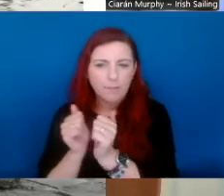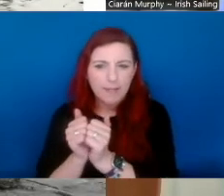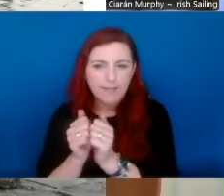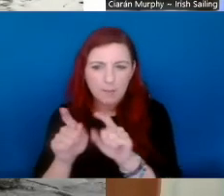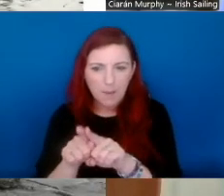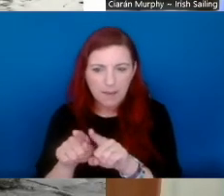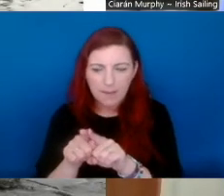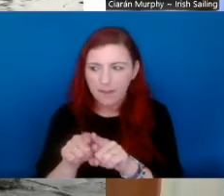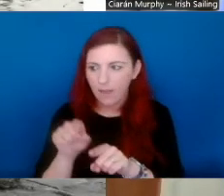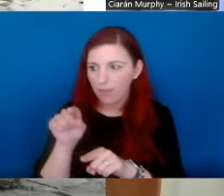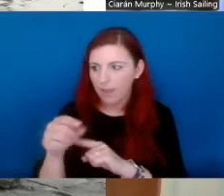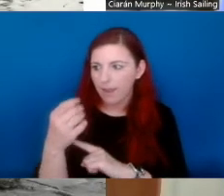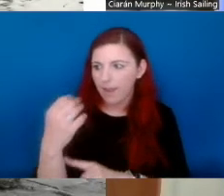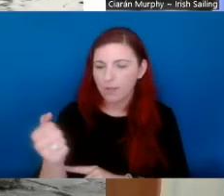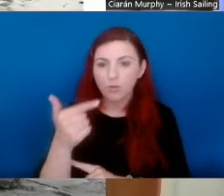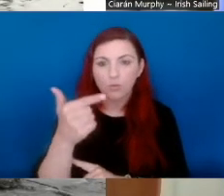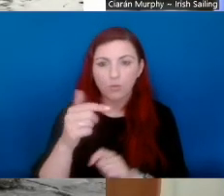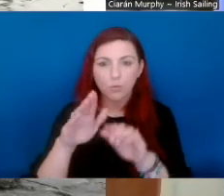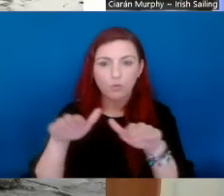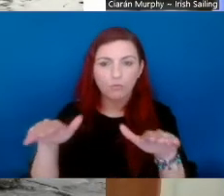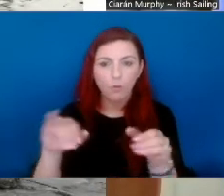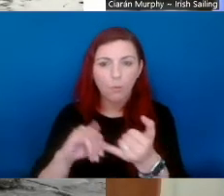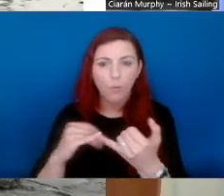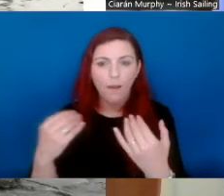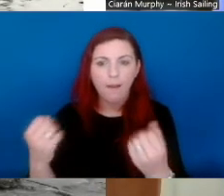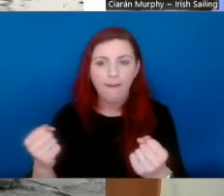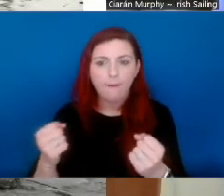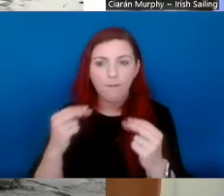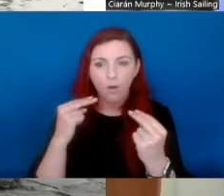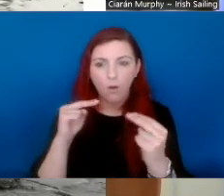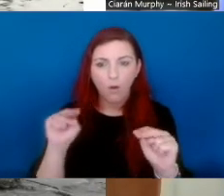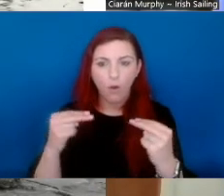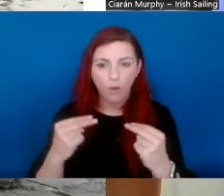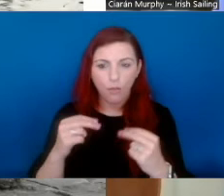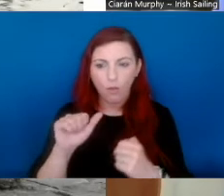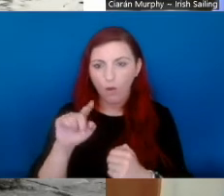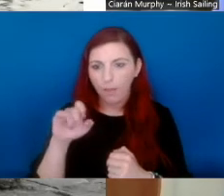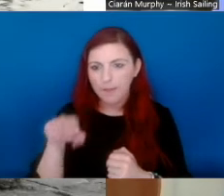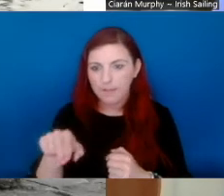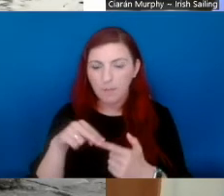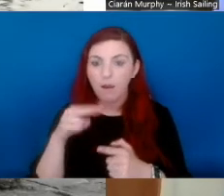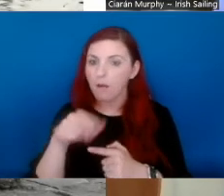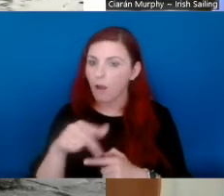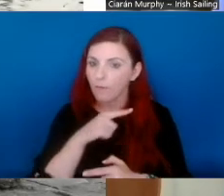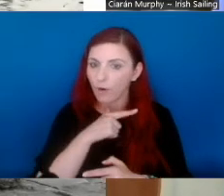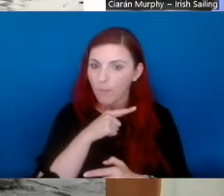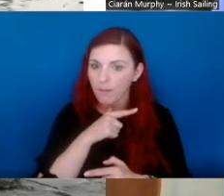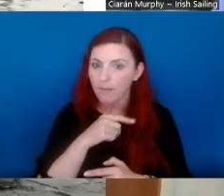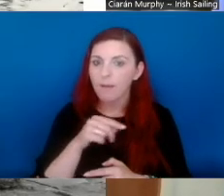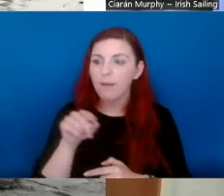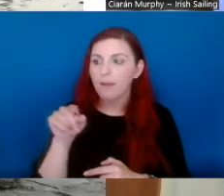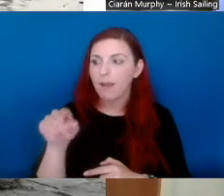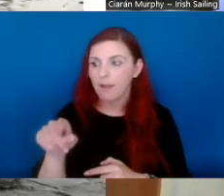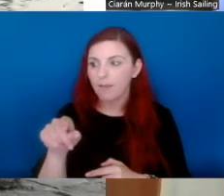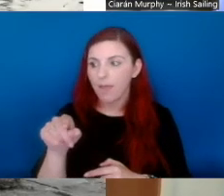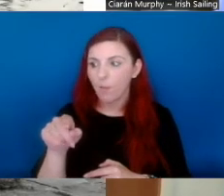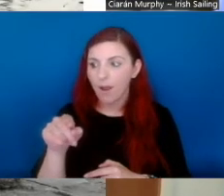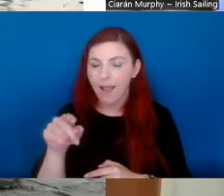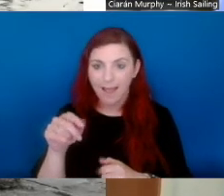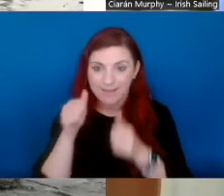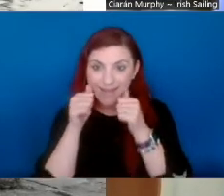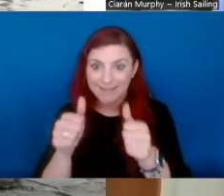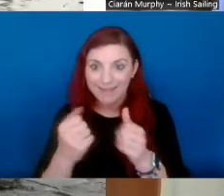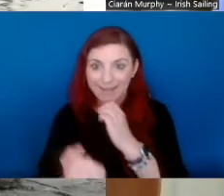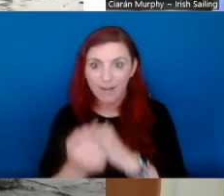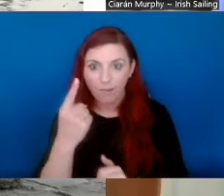they had two children who had autism and are non-verbal, and they were actually out at the sailing event themselves.